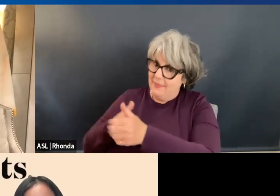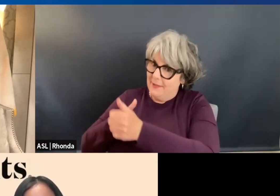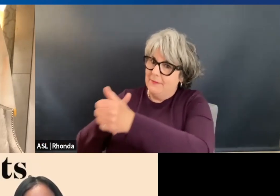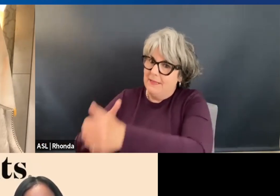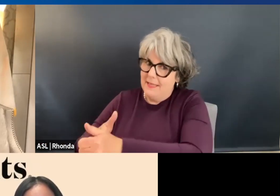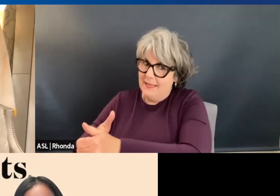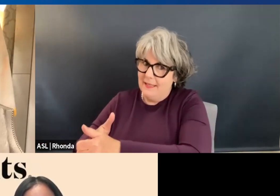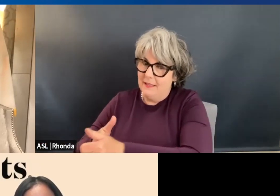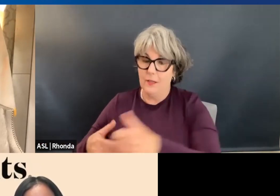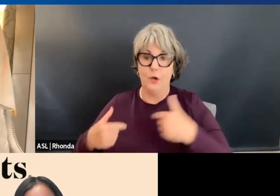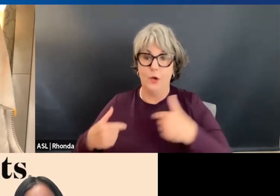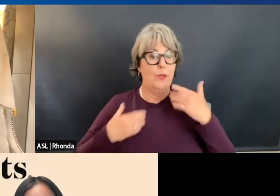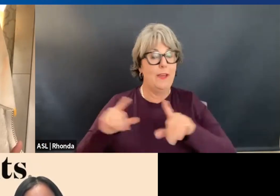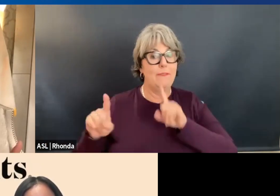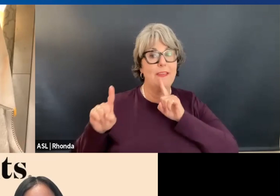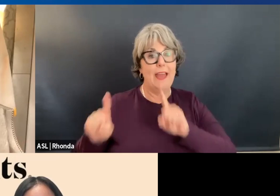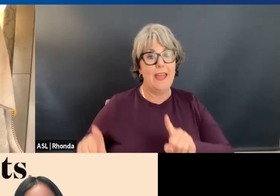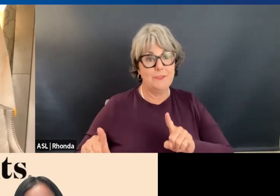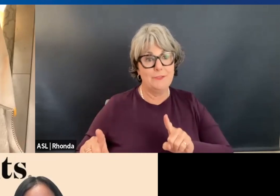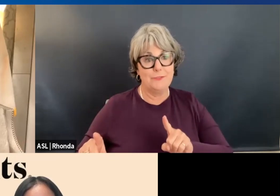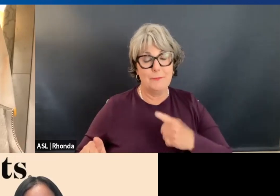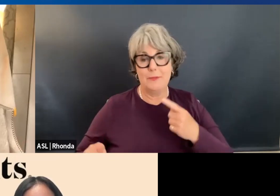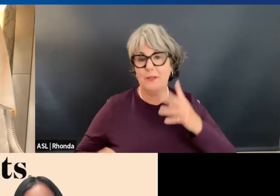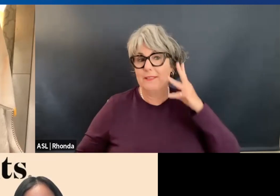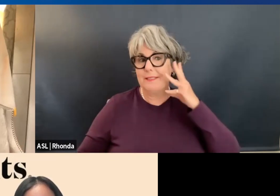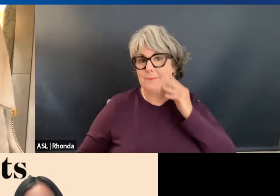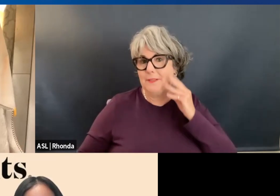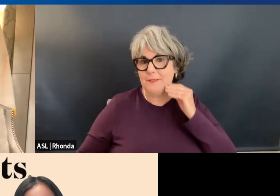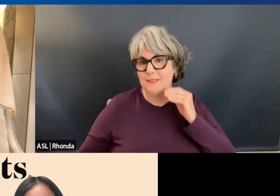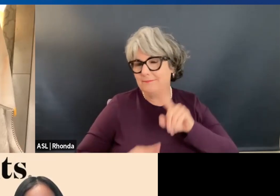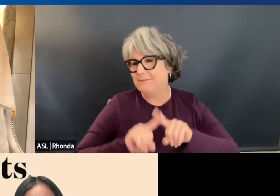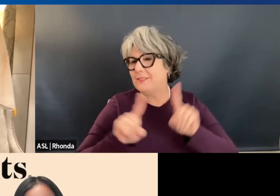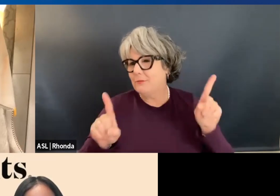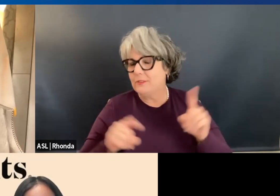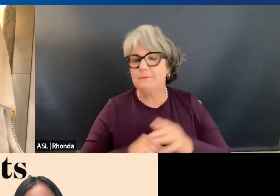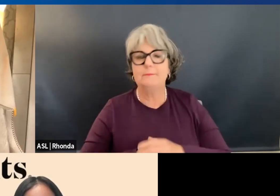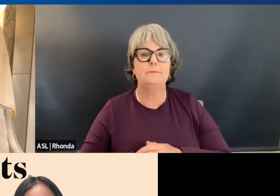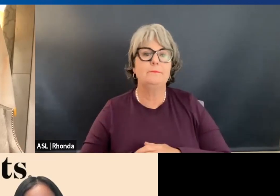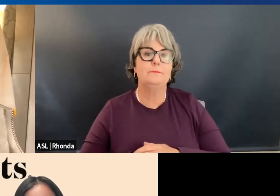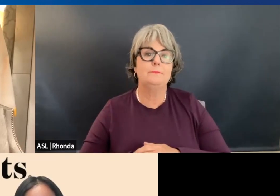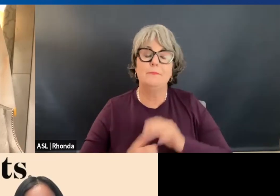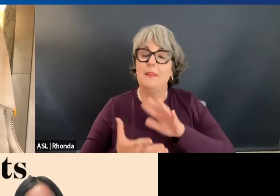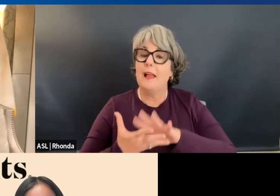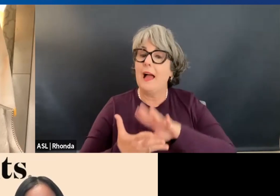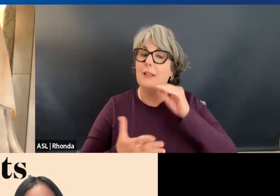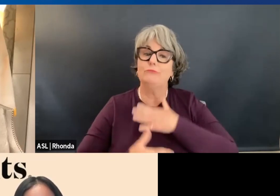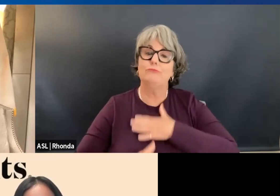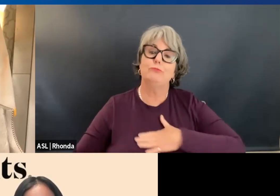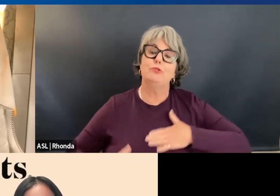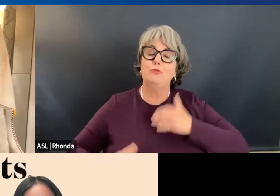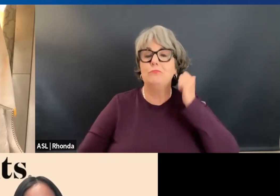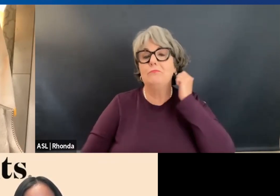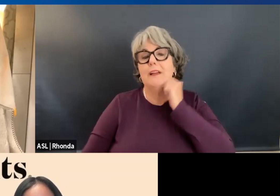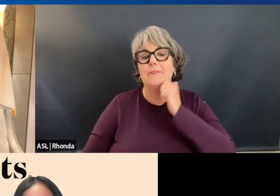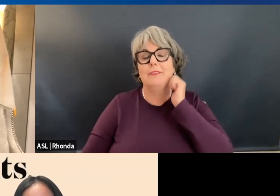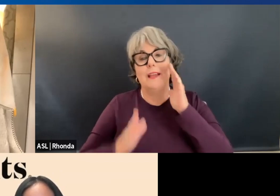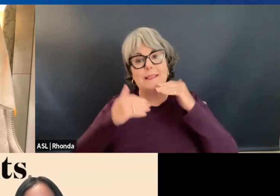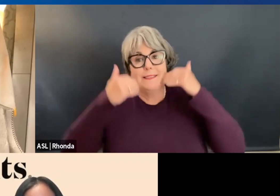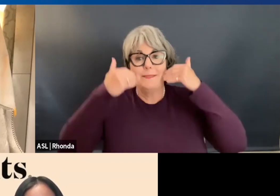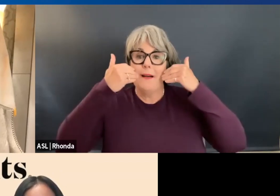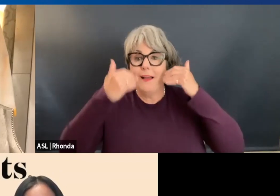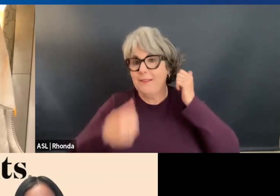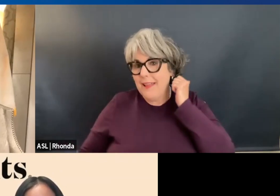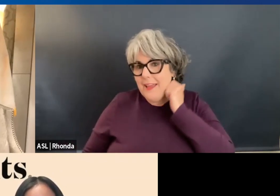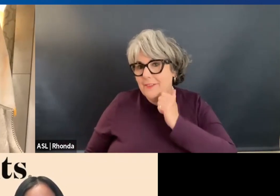thinking that we have all the answers because we had an experience in the past. And I learned to just enjoy every day and smile every day.